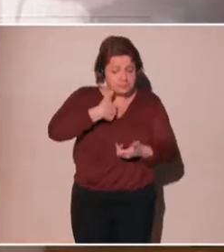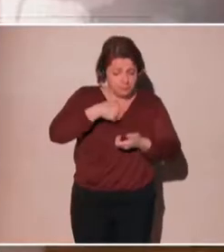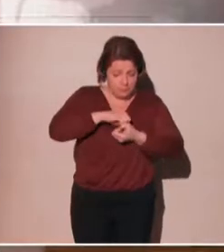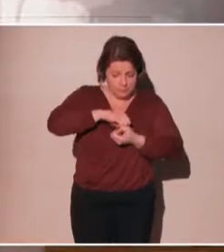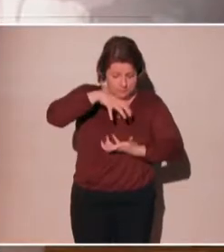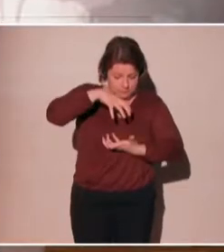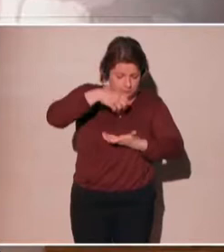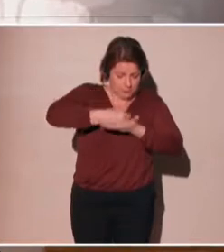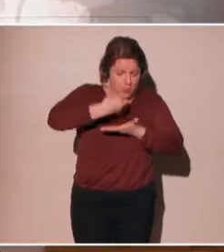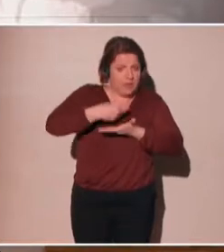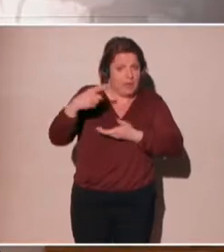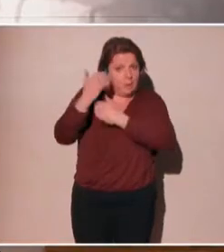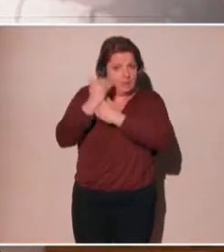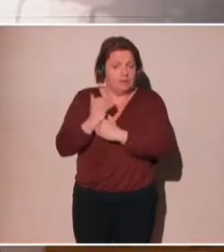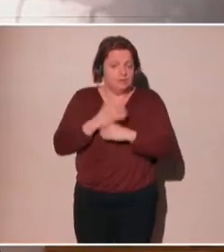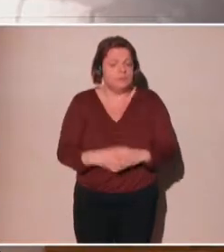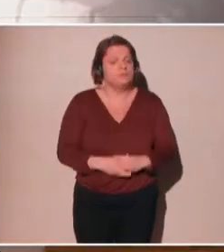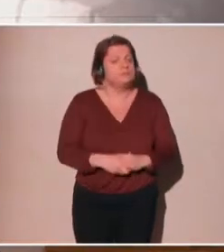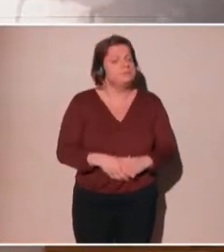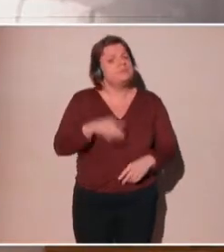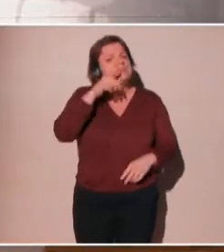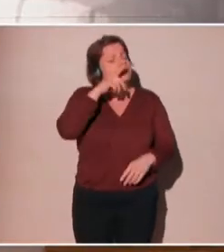Okay. Mr.